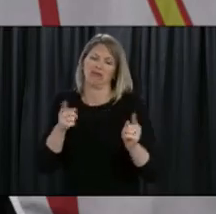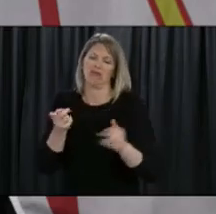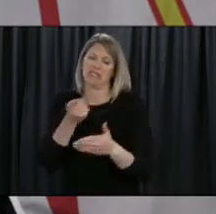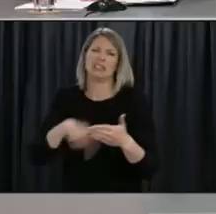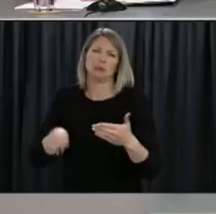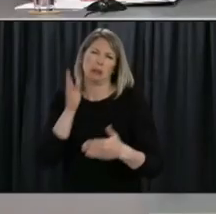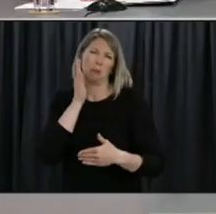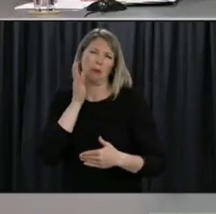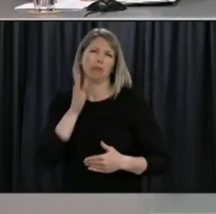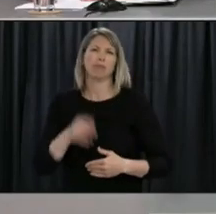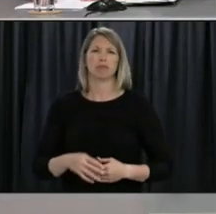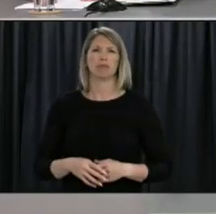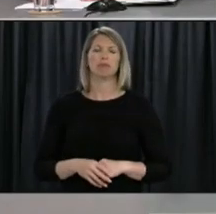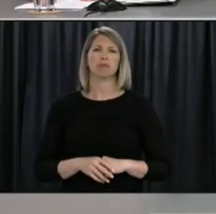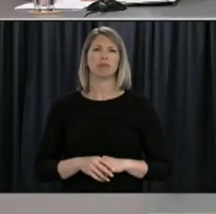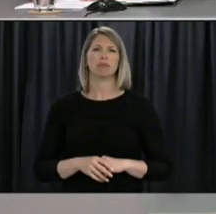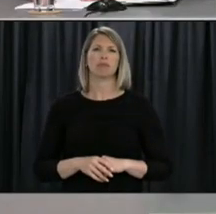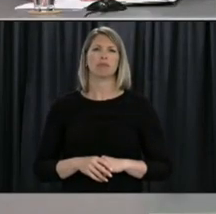okay